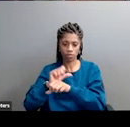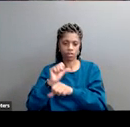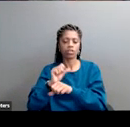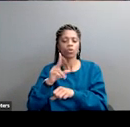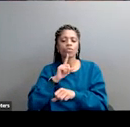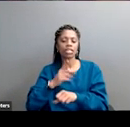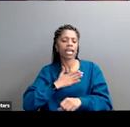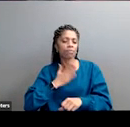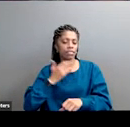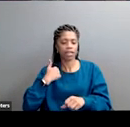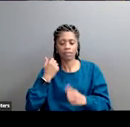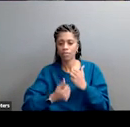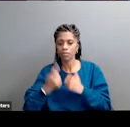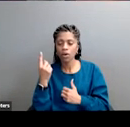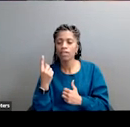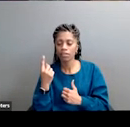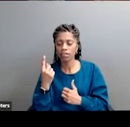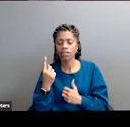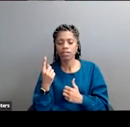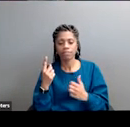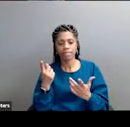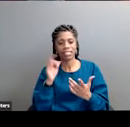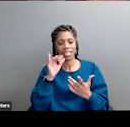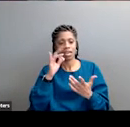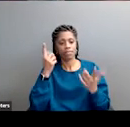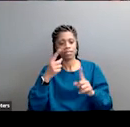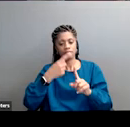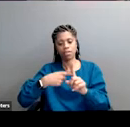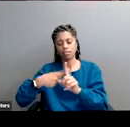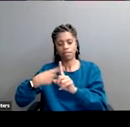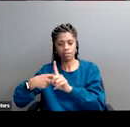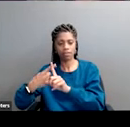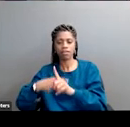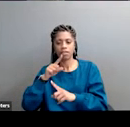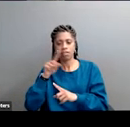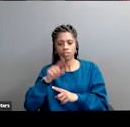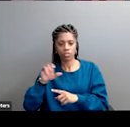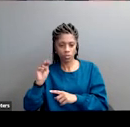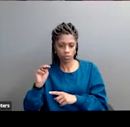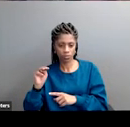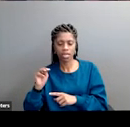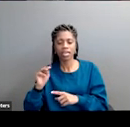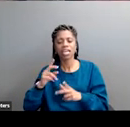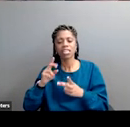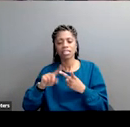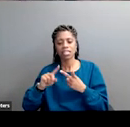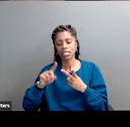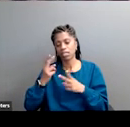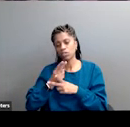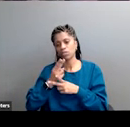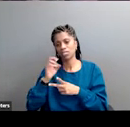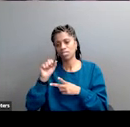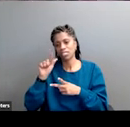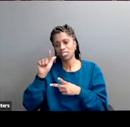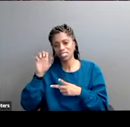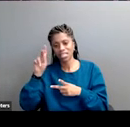joining and these have been just fantastic they gather monthly by zoom and then in between they're talking to each other on slack so it is literally like having a kitchen cabinet